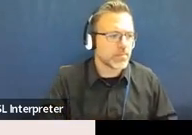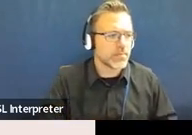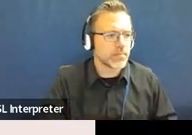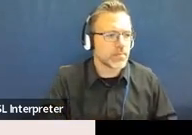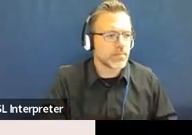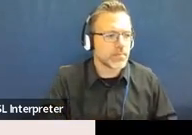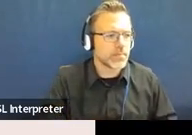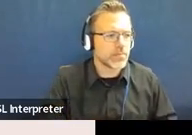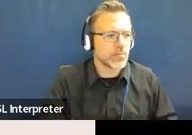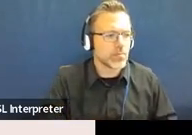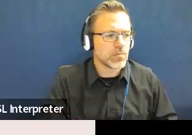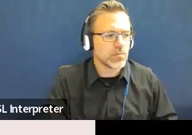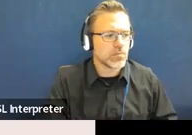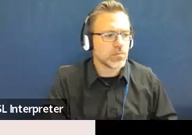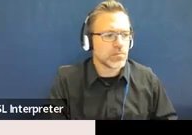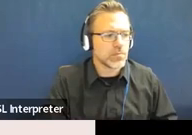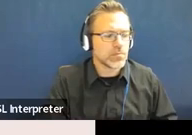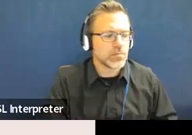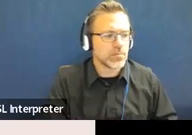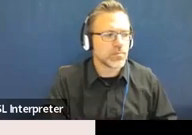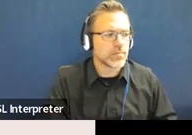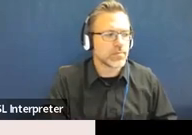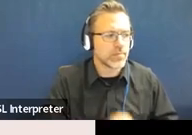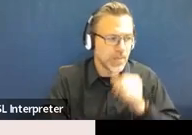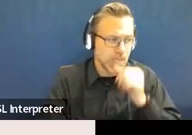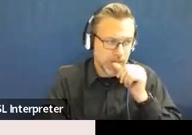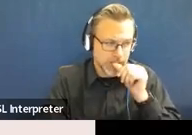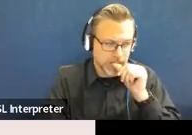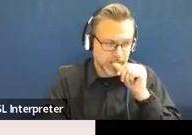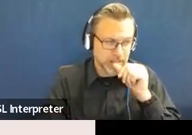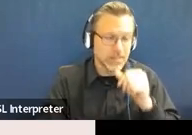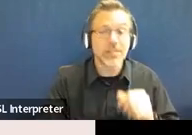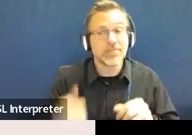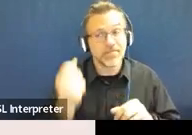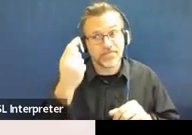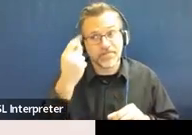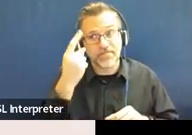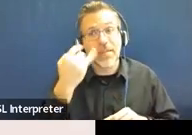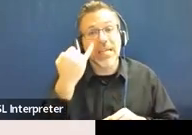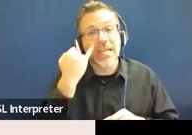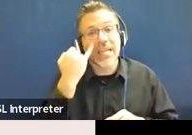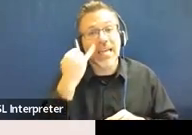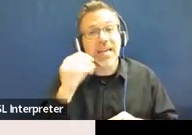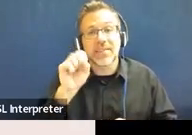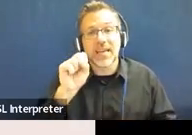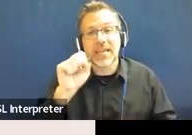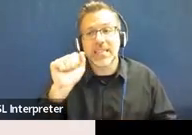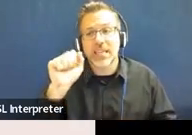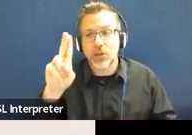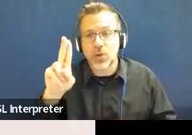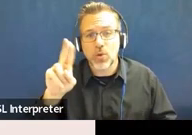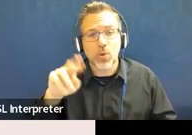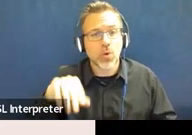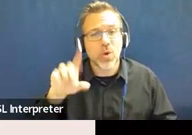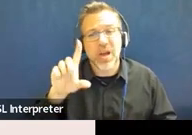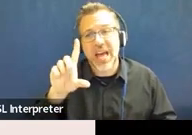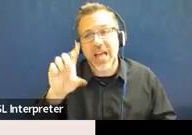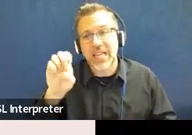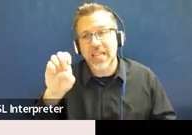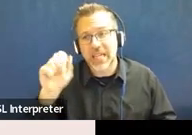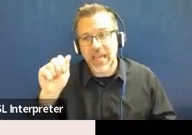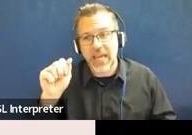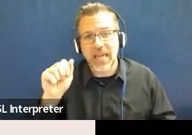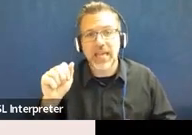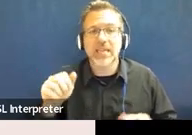So. The exceptions would be if the SAU, the LEA made a recommendation to do